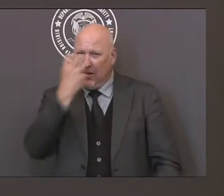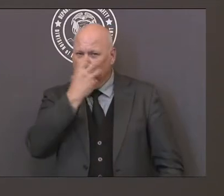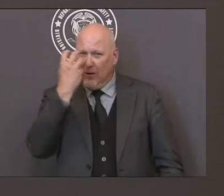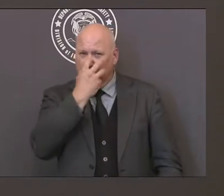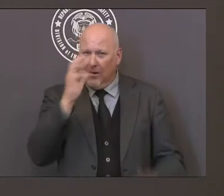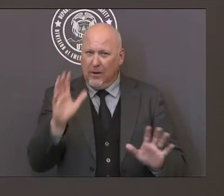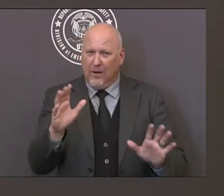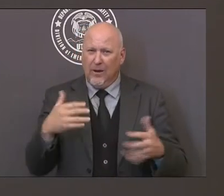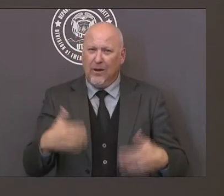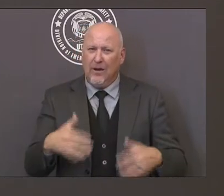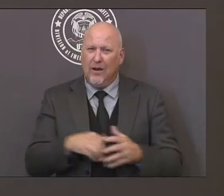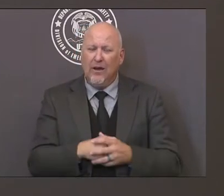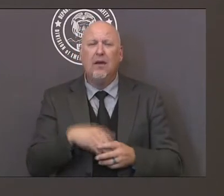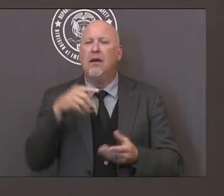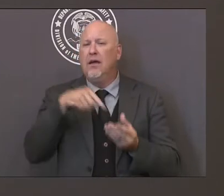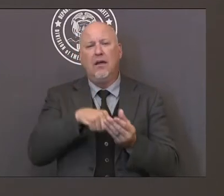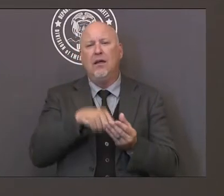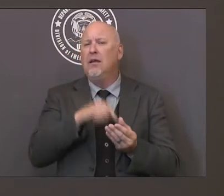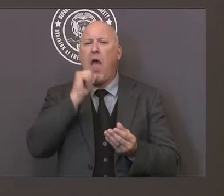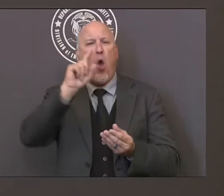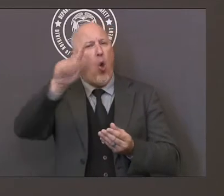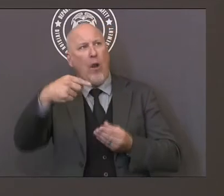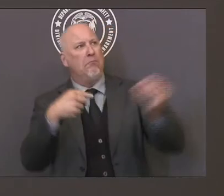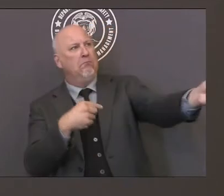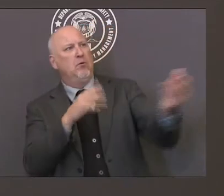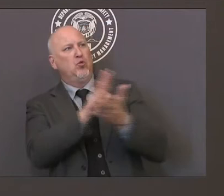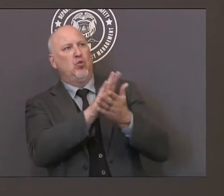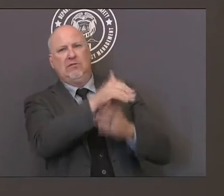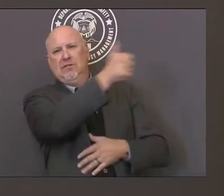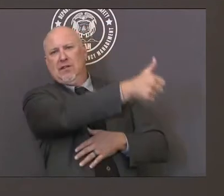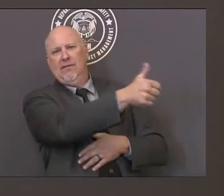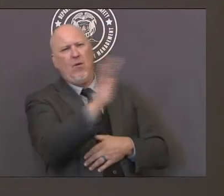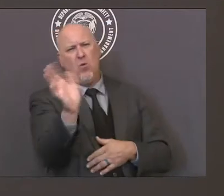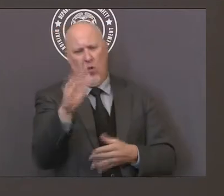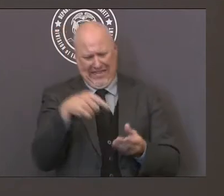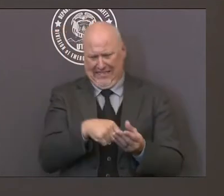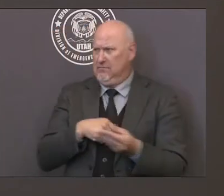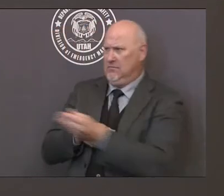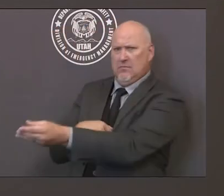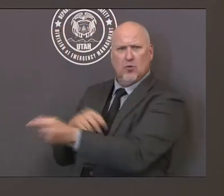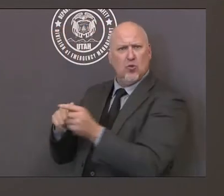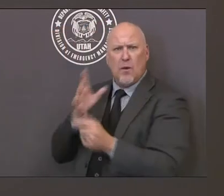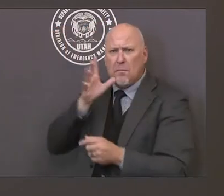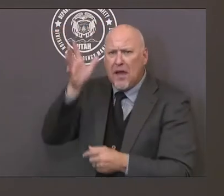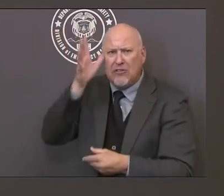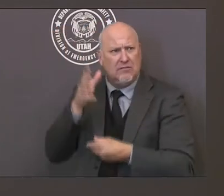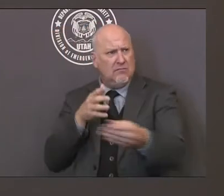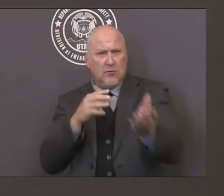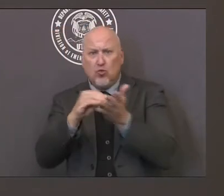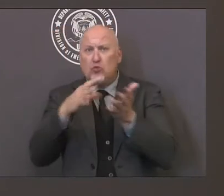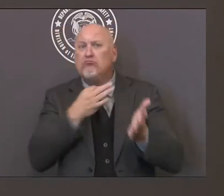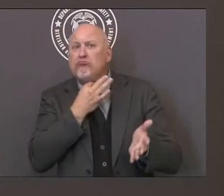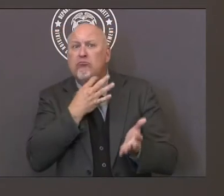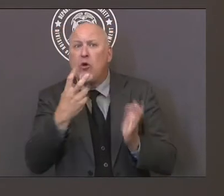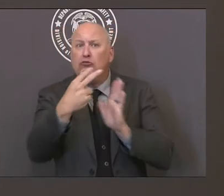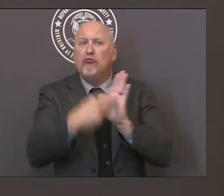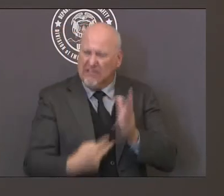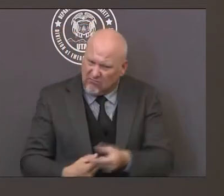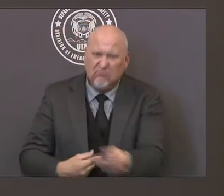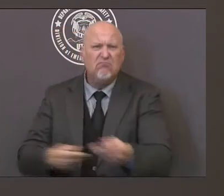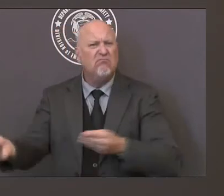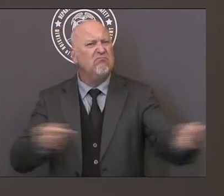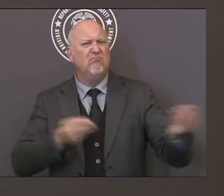school personnel but for our parents and students as well so they know exactly what to expect. And again I just want to reiterate